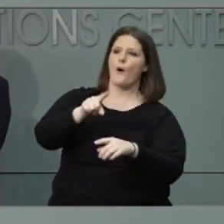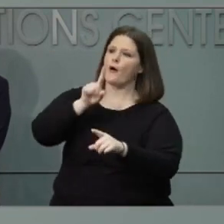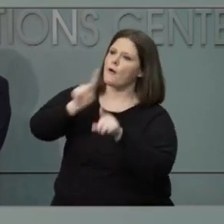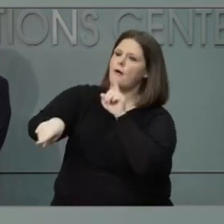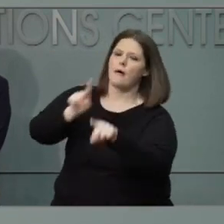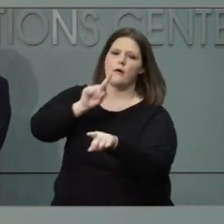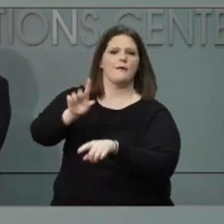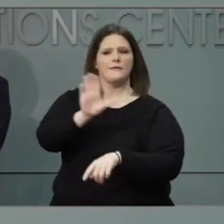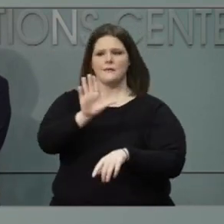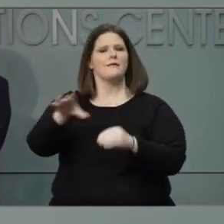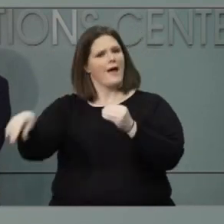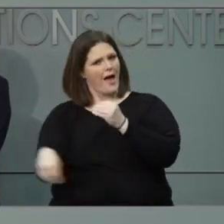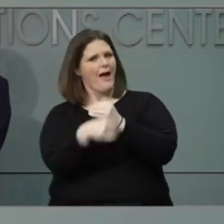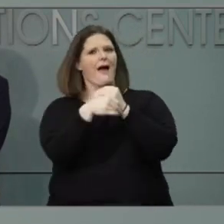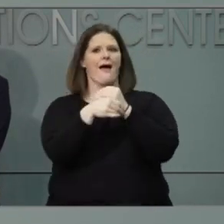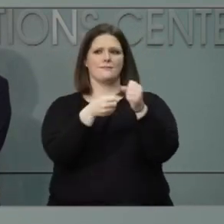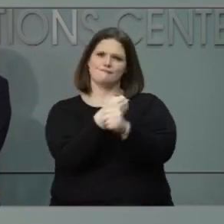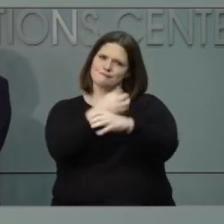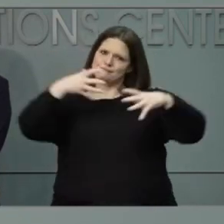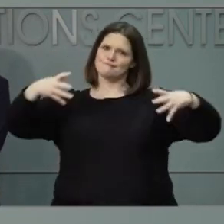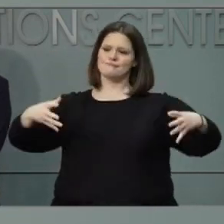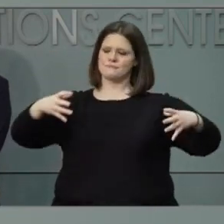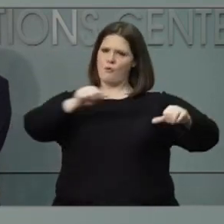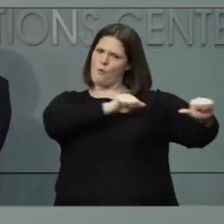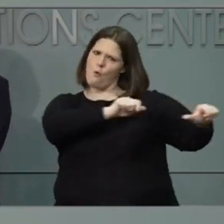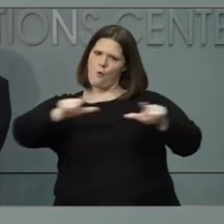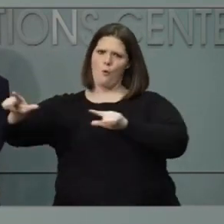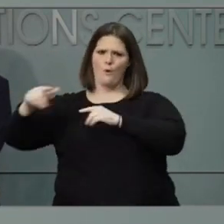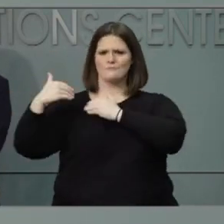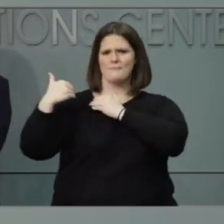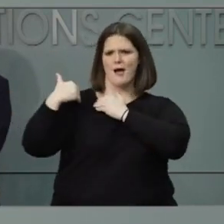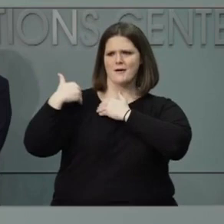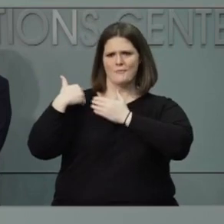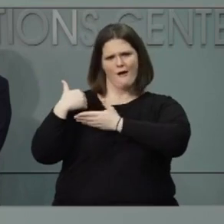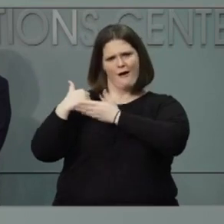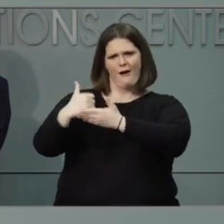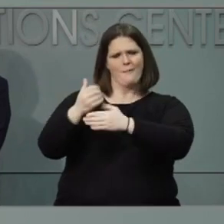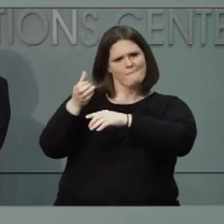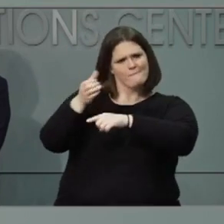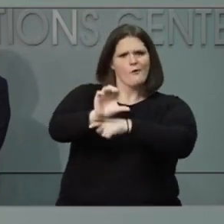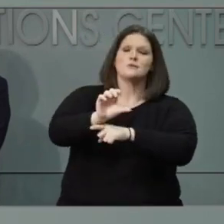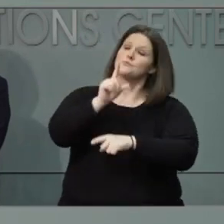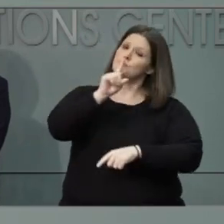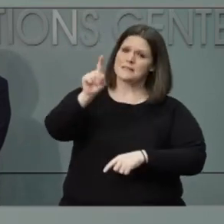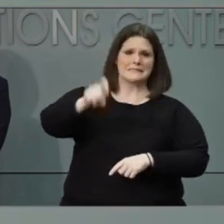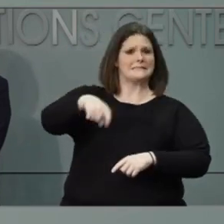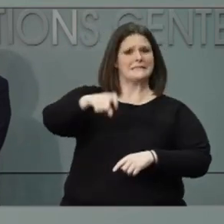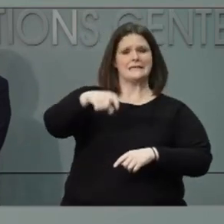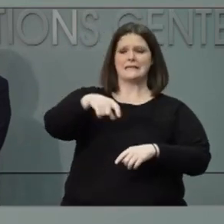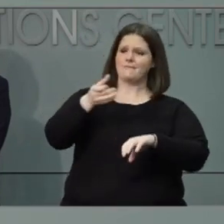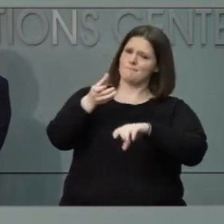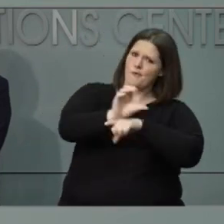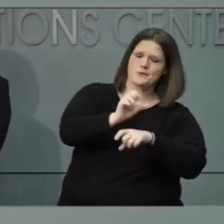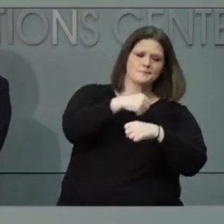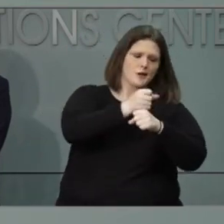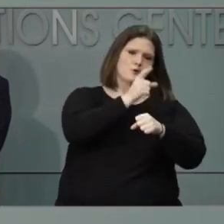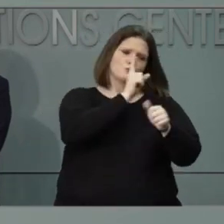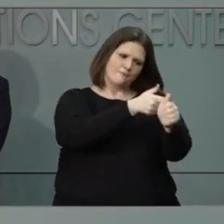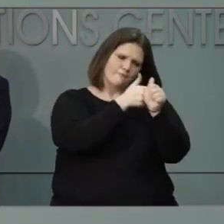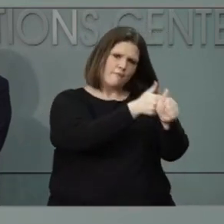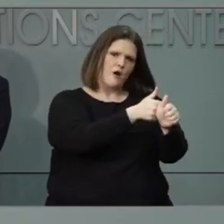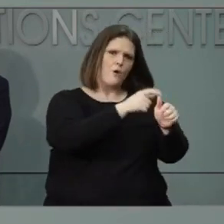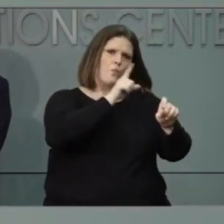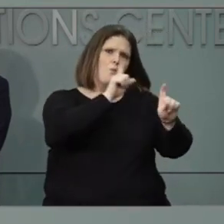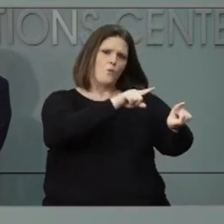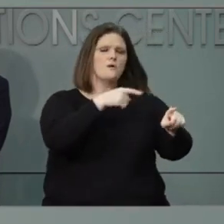order and we're trying to ratchet all of those up because we really need compliance and enforcement of the order. And I'll